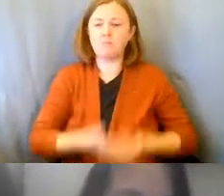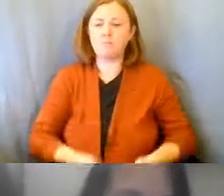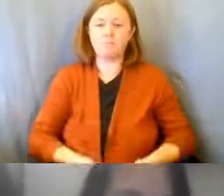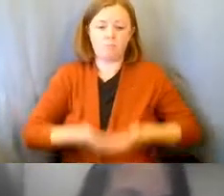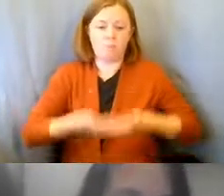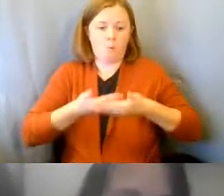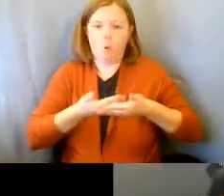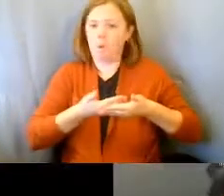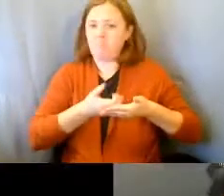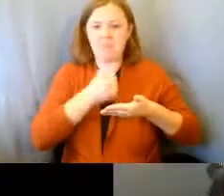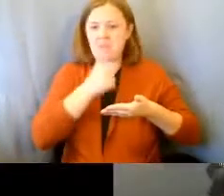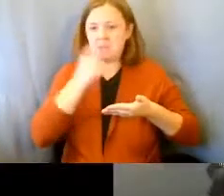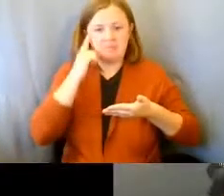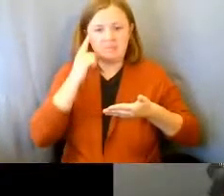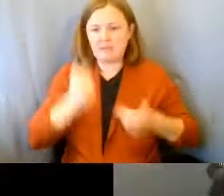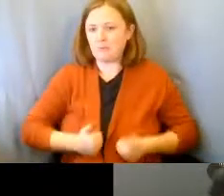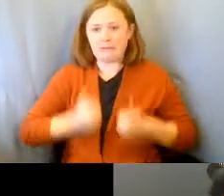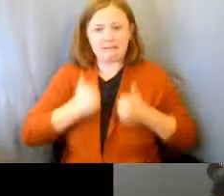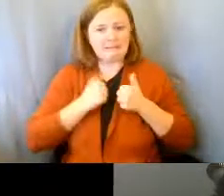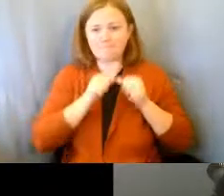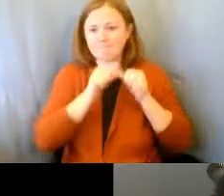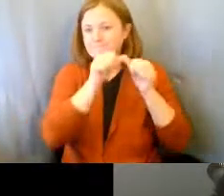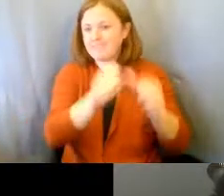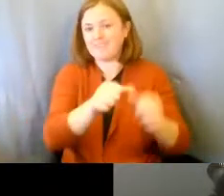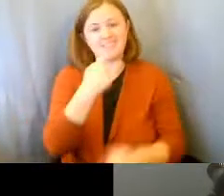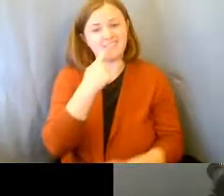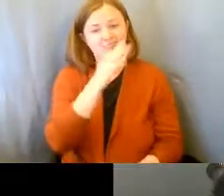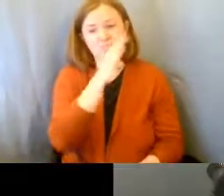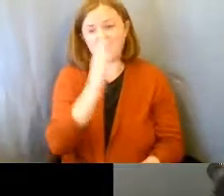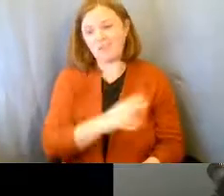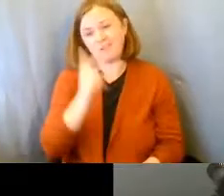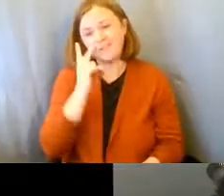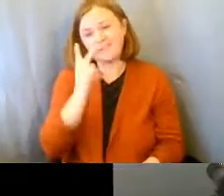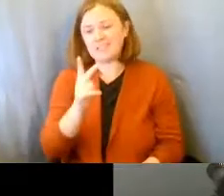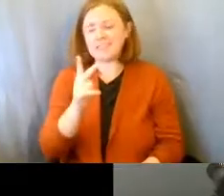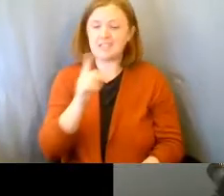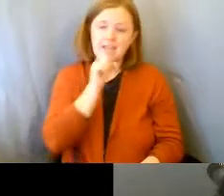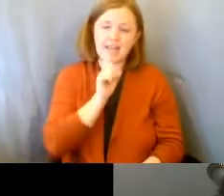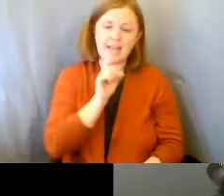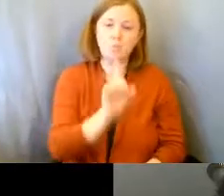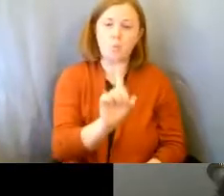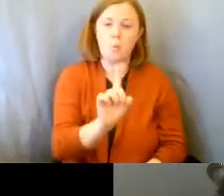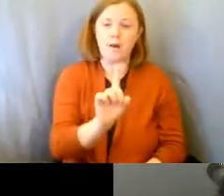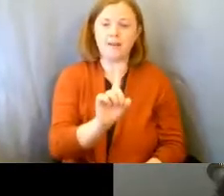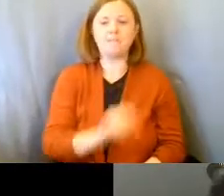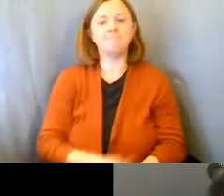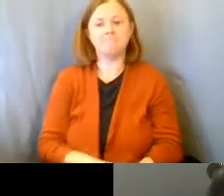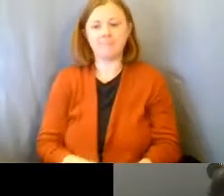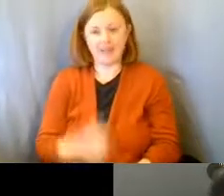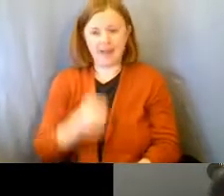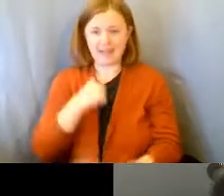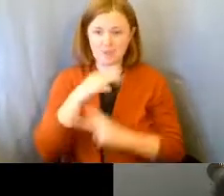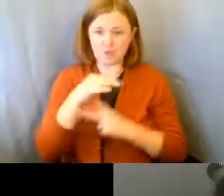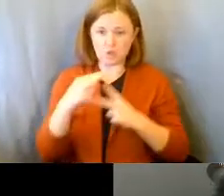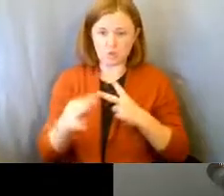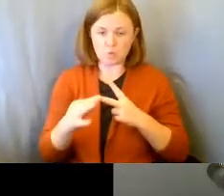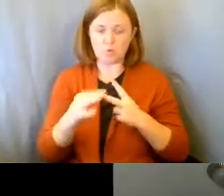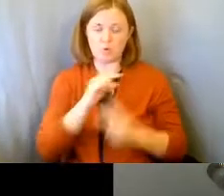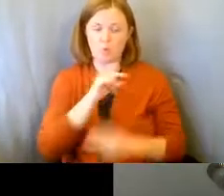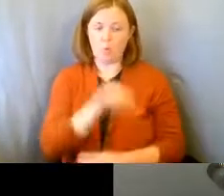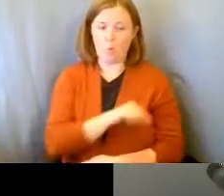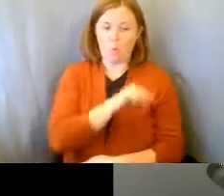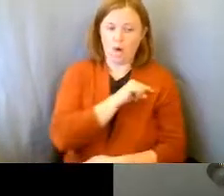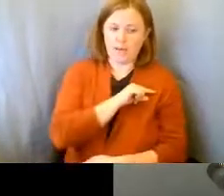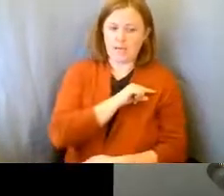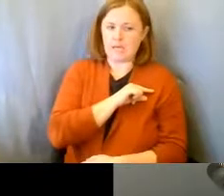they didn't expect him to live. They said he would never live to see his first birthday. And I needed to choose between the quality or the